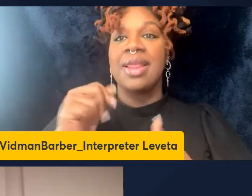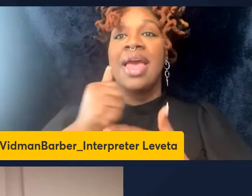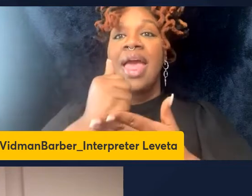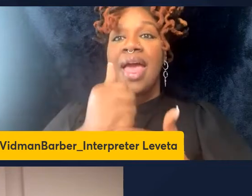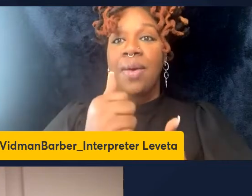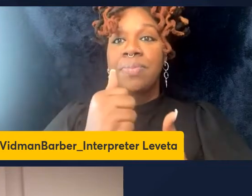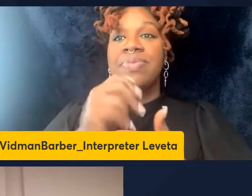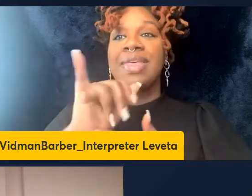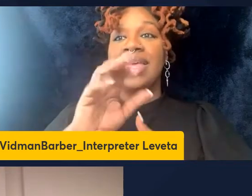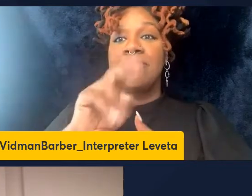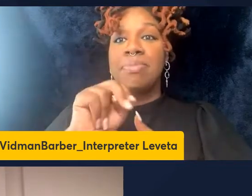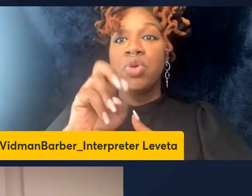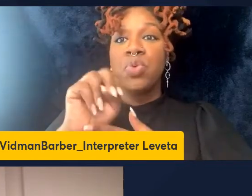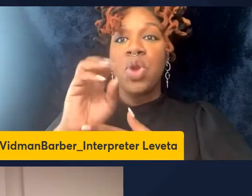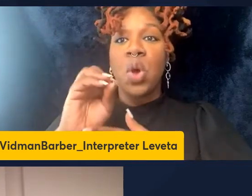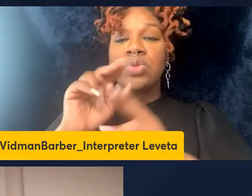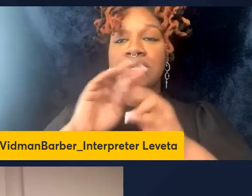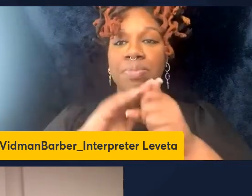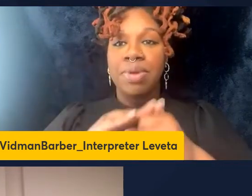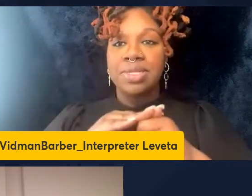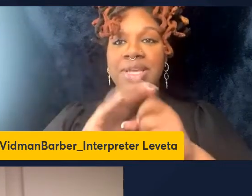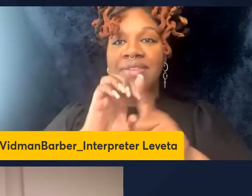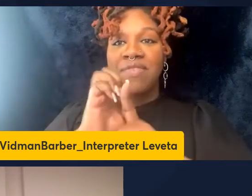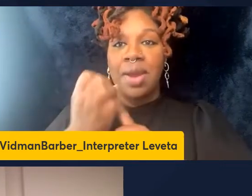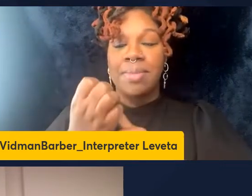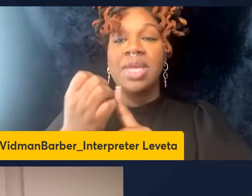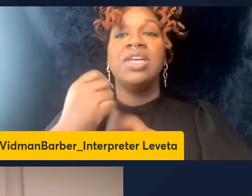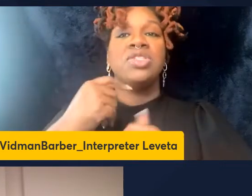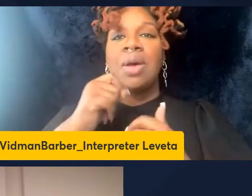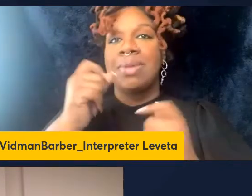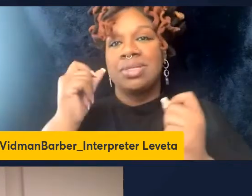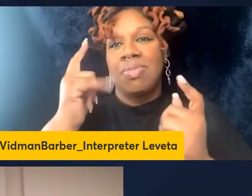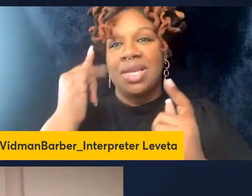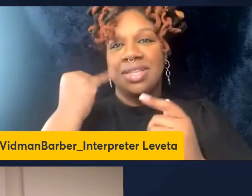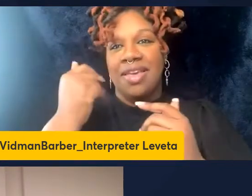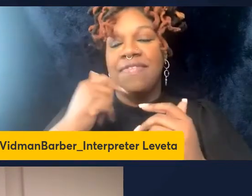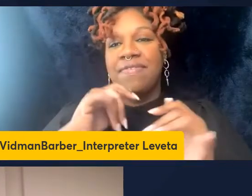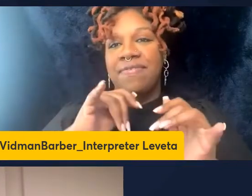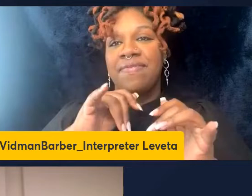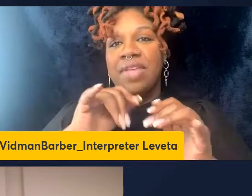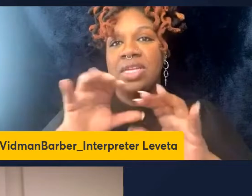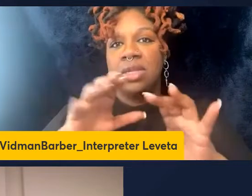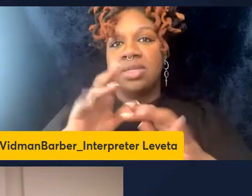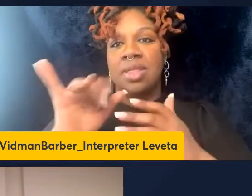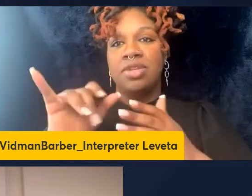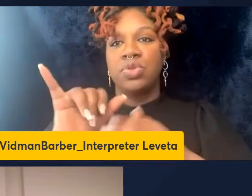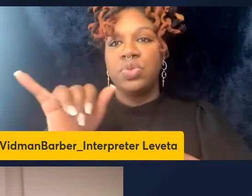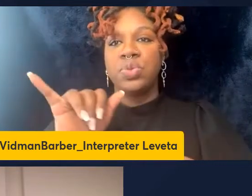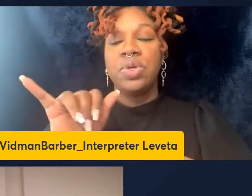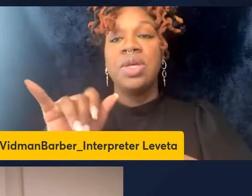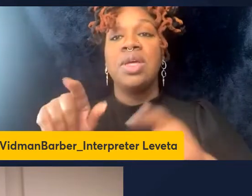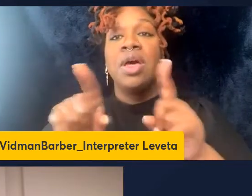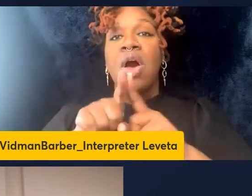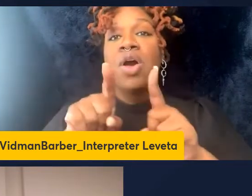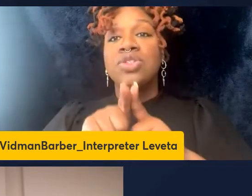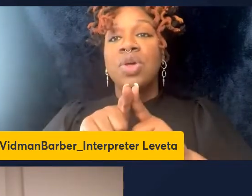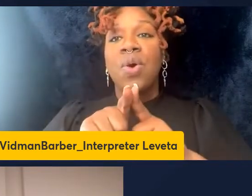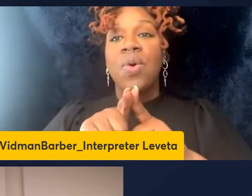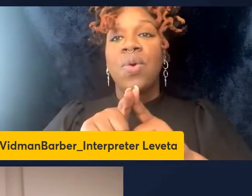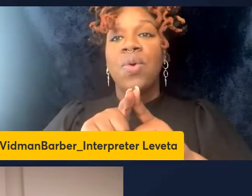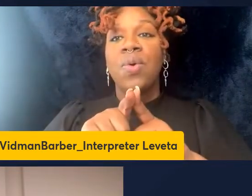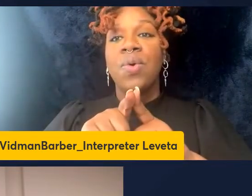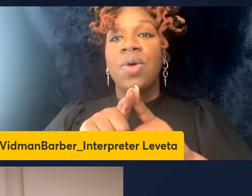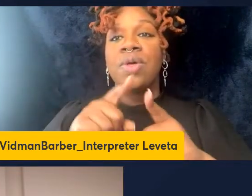environment in the tumour, so I wouldn't be surprised if it does so. But hopefully when we get to do the flow